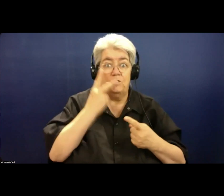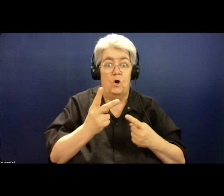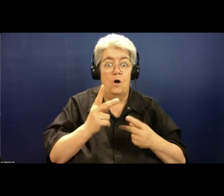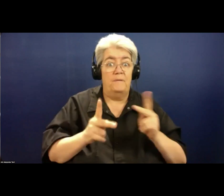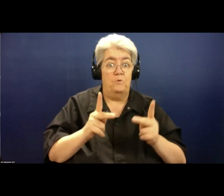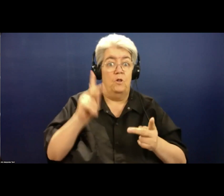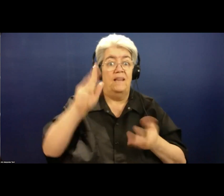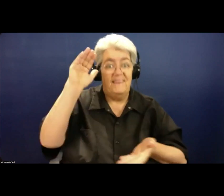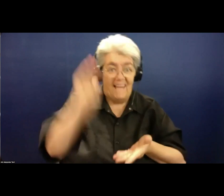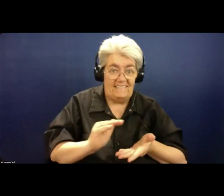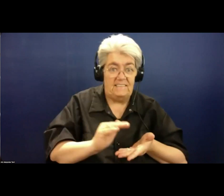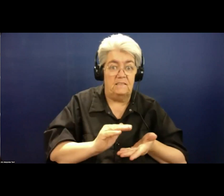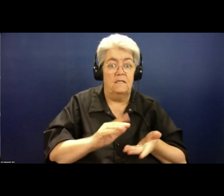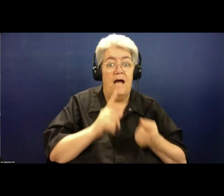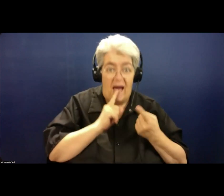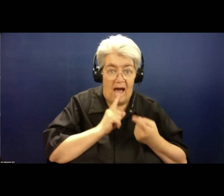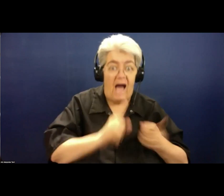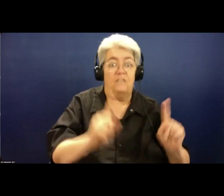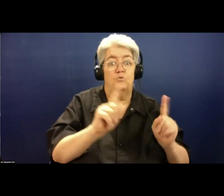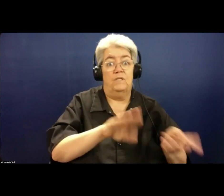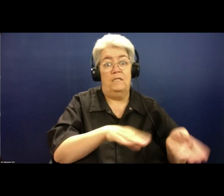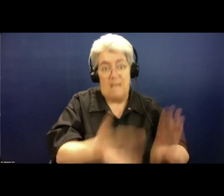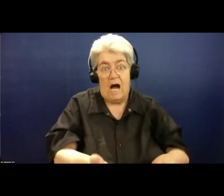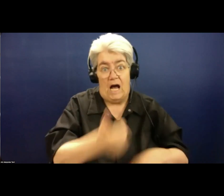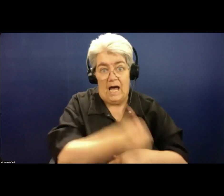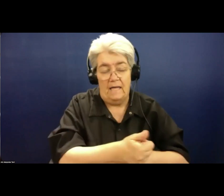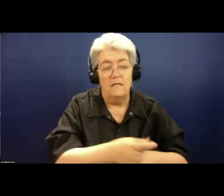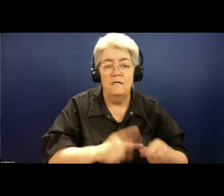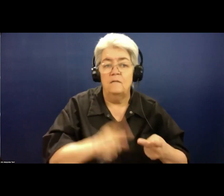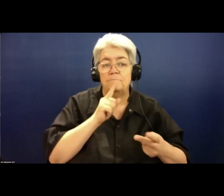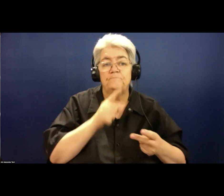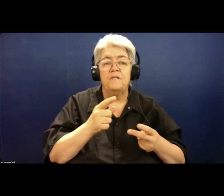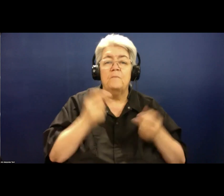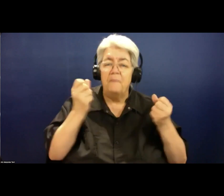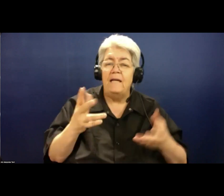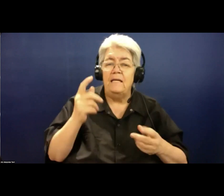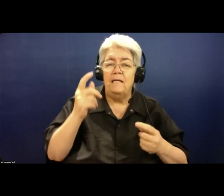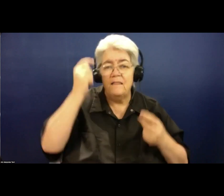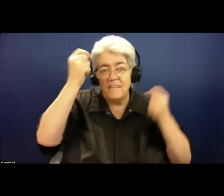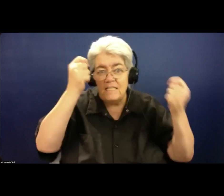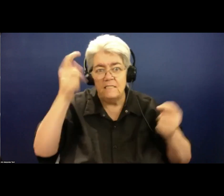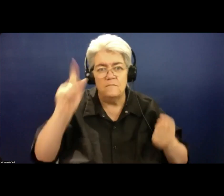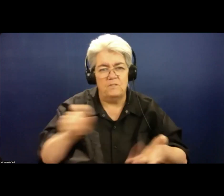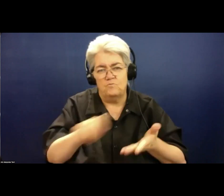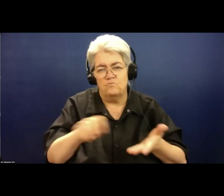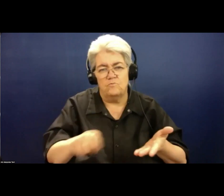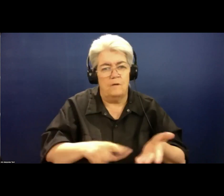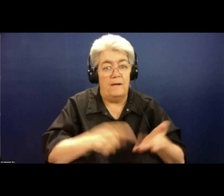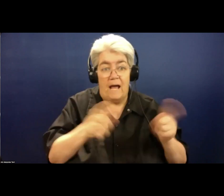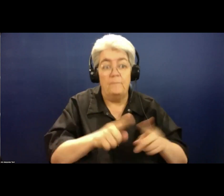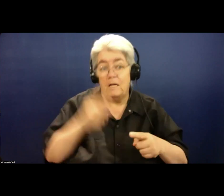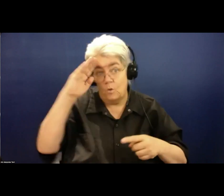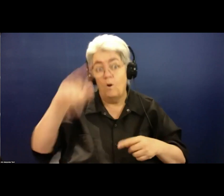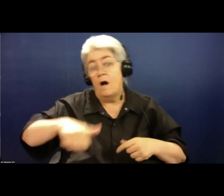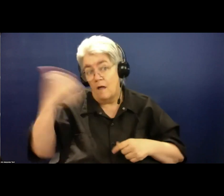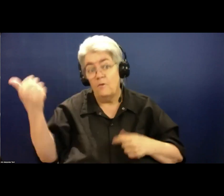but it was a magic moment. There are many theses to be written about why this happened in Australia, and I know it happened in other major